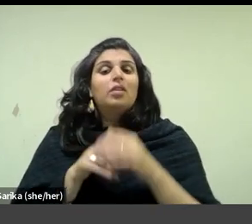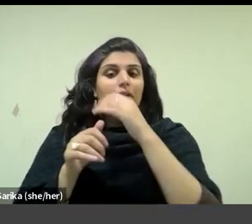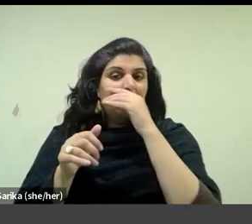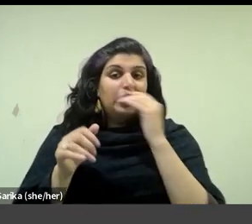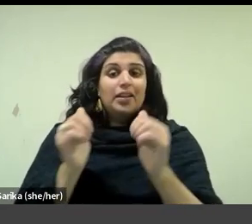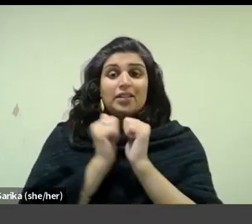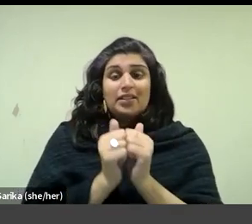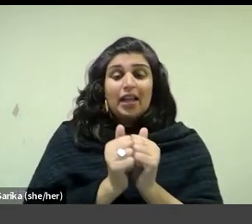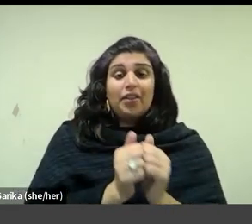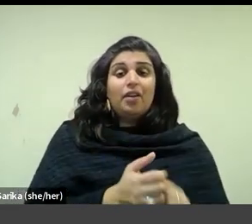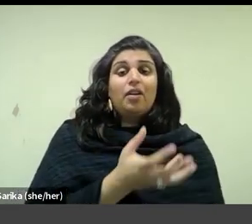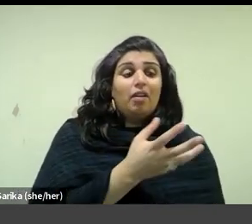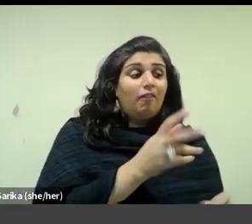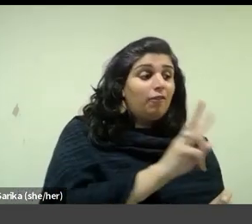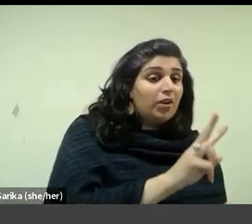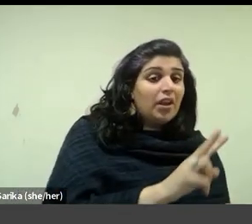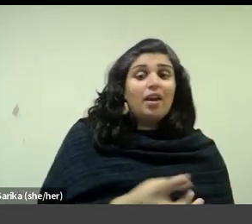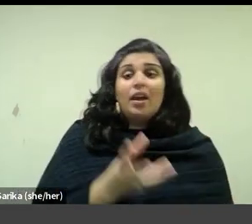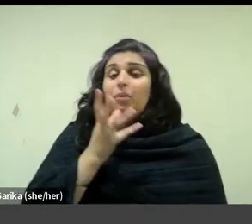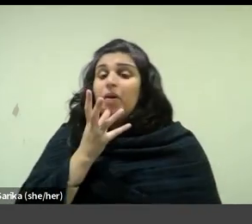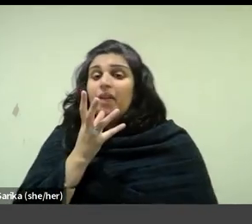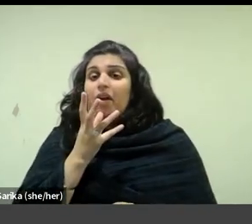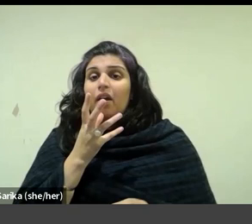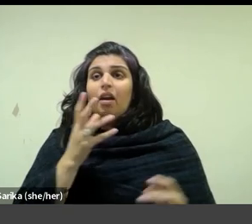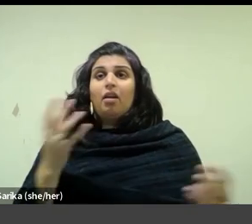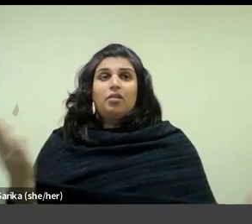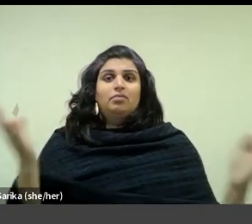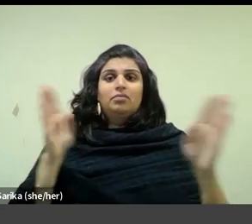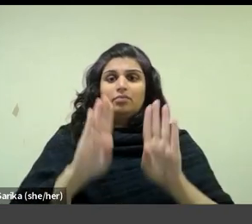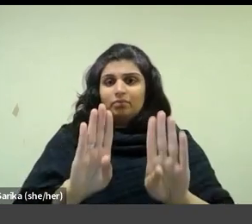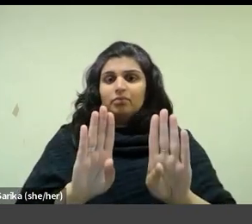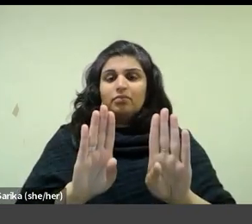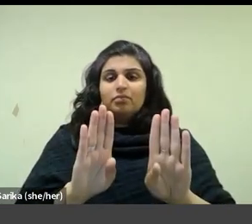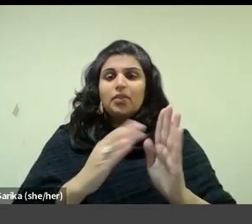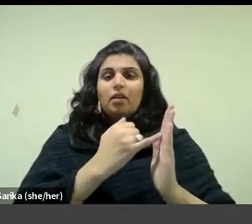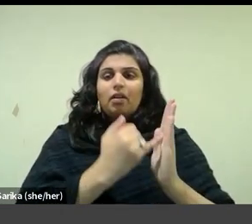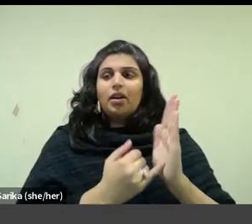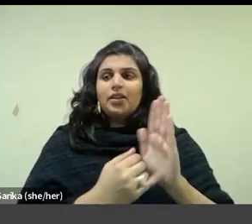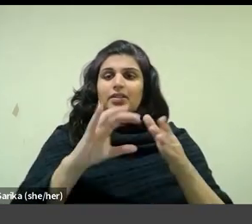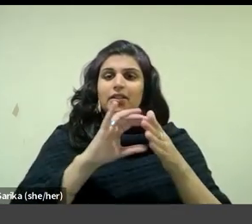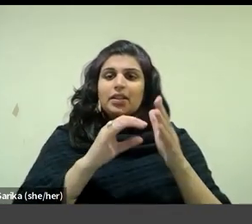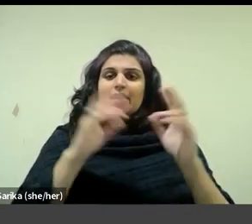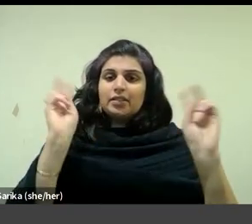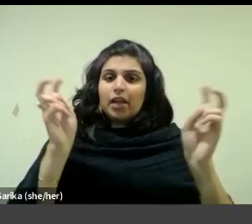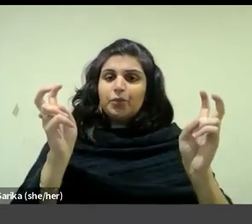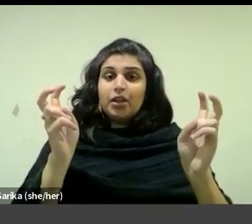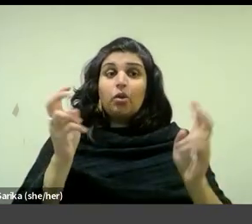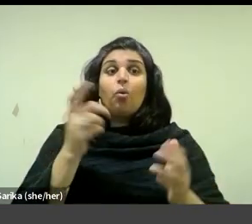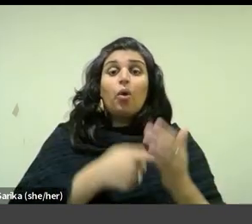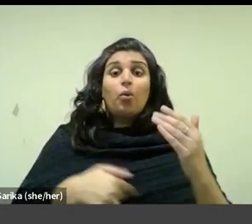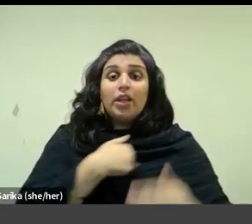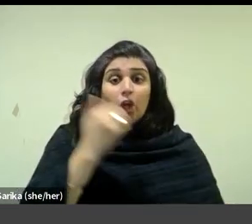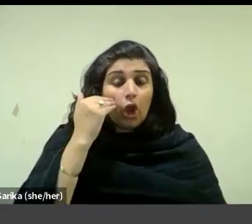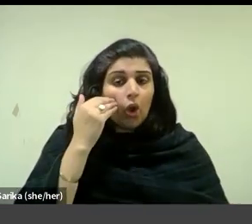Madame Voyard have brought into visibility as an artistic motif what was known but not seen, the